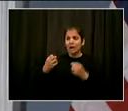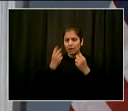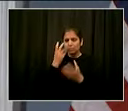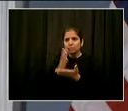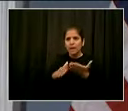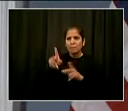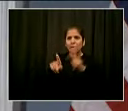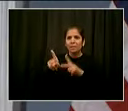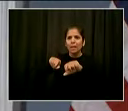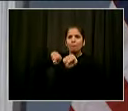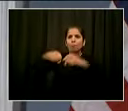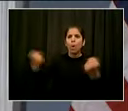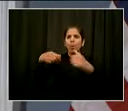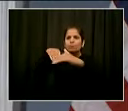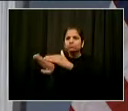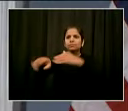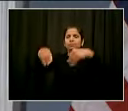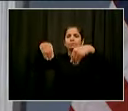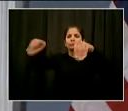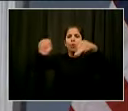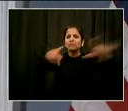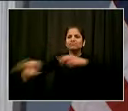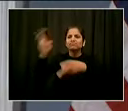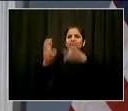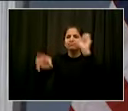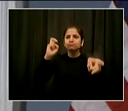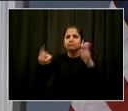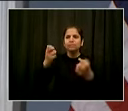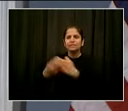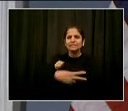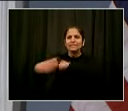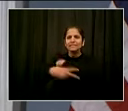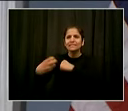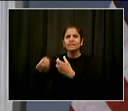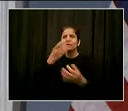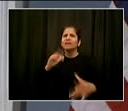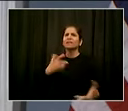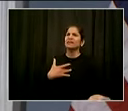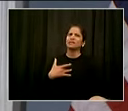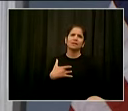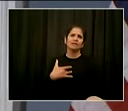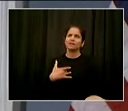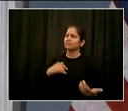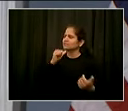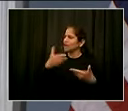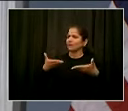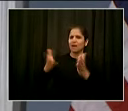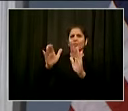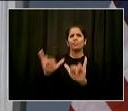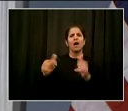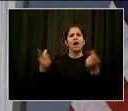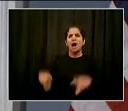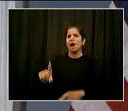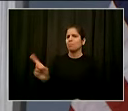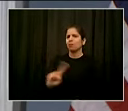robust amount of offices, both in plainclothes and uniform, out there tonight. Anyone coming